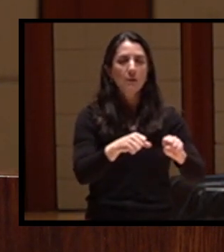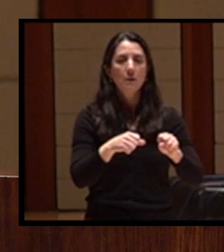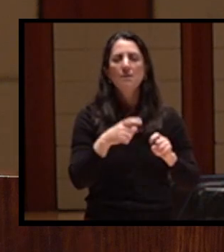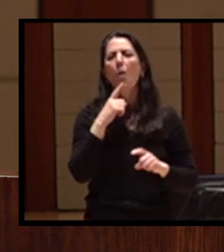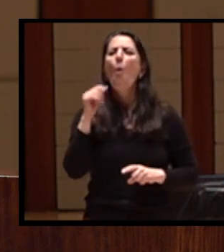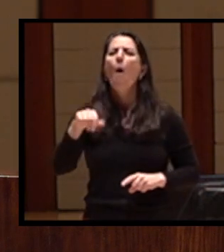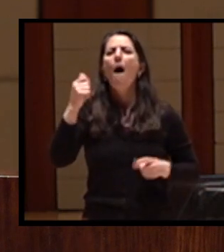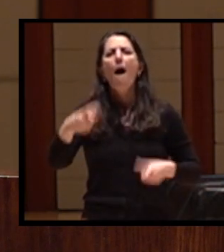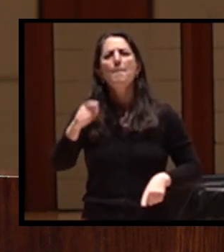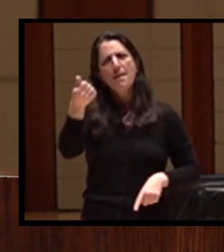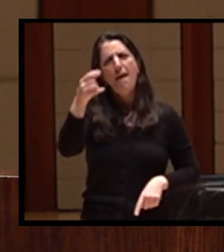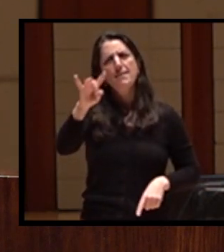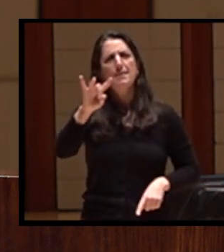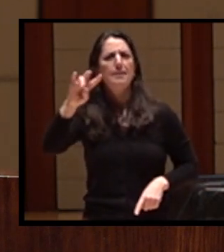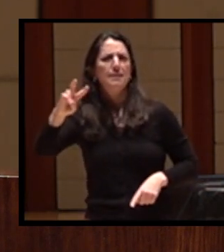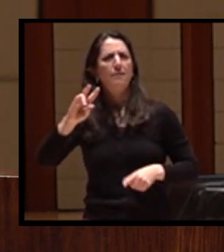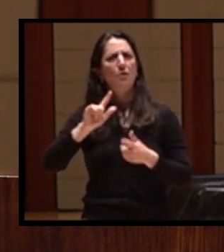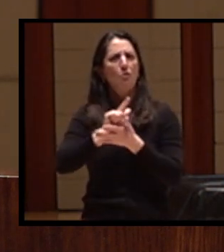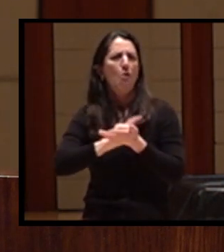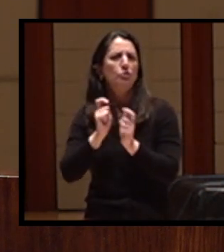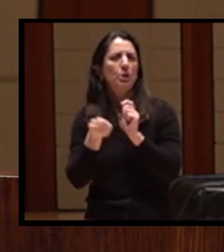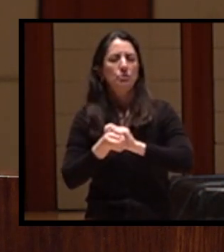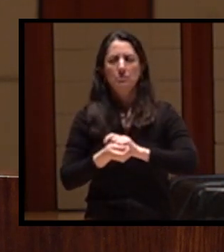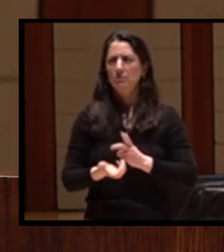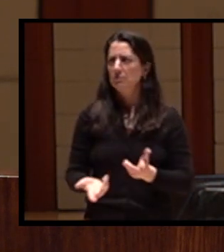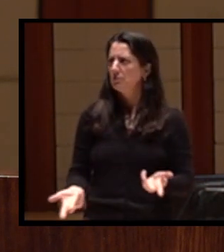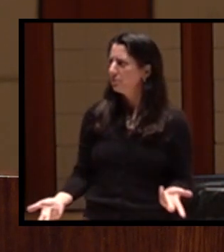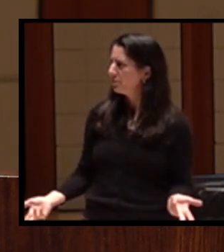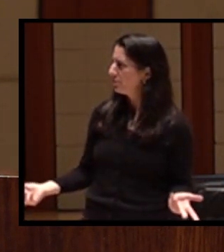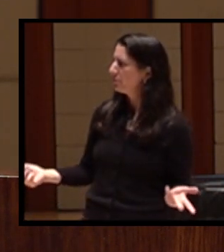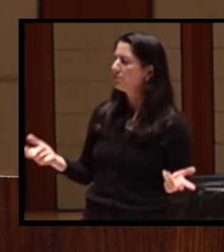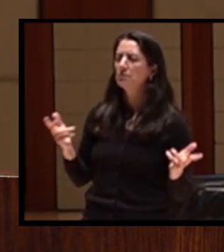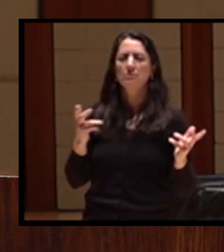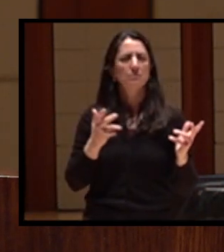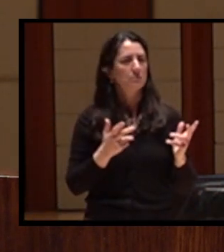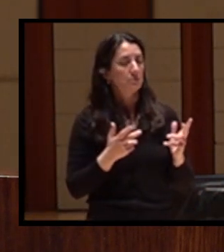which basically meant they prohibited Indians from fishing at all.